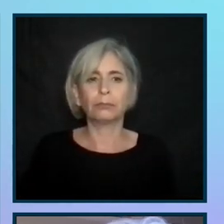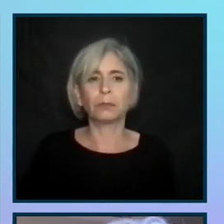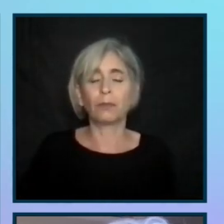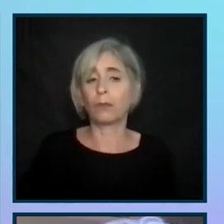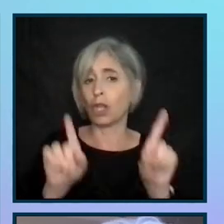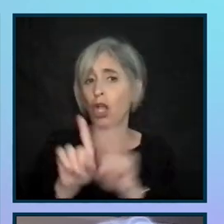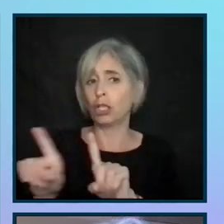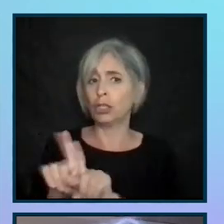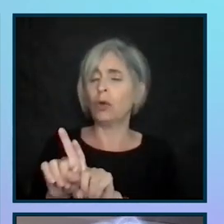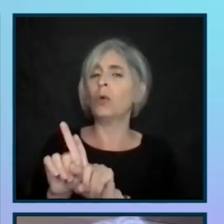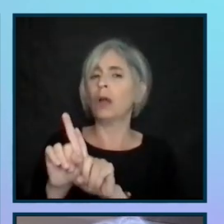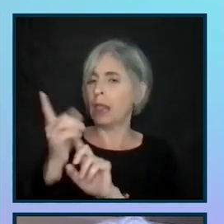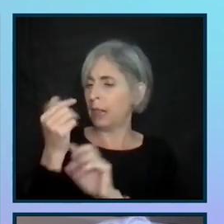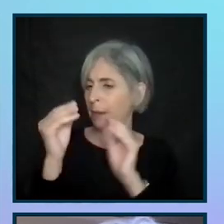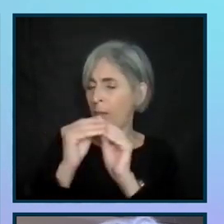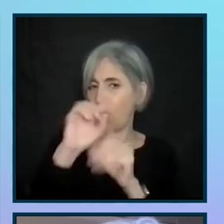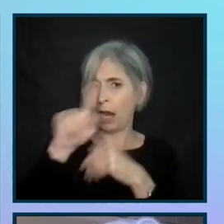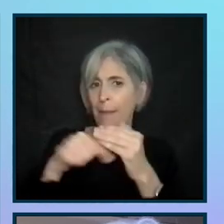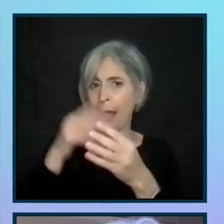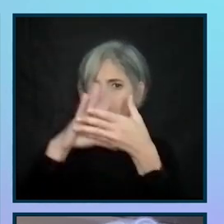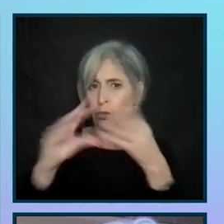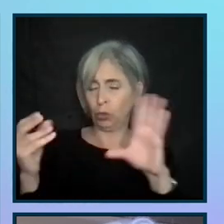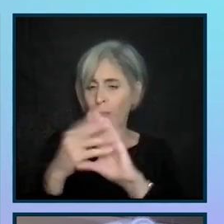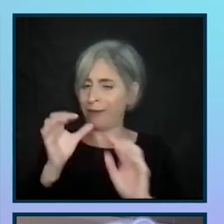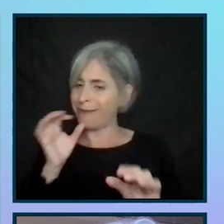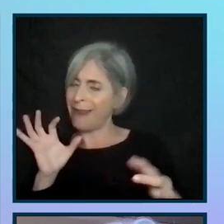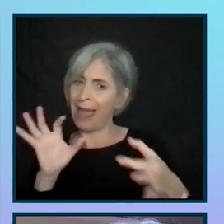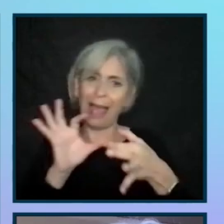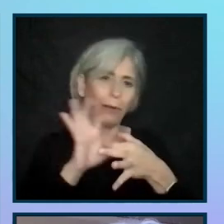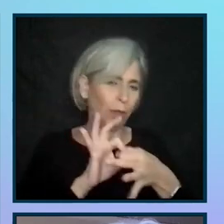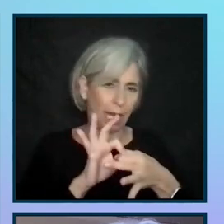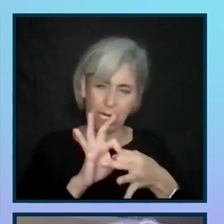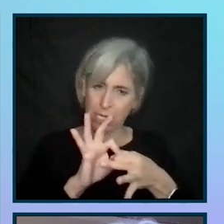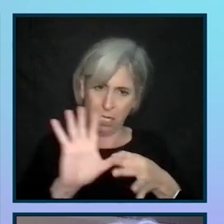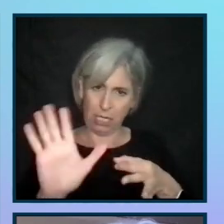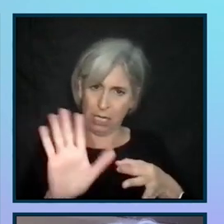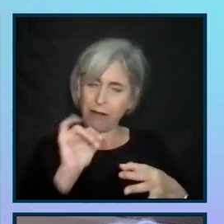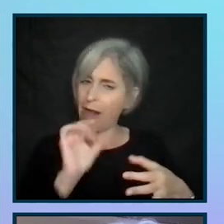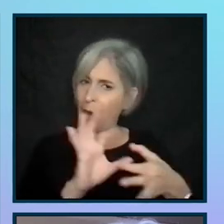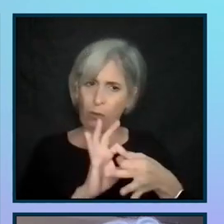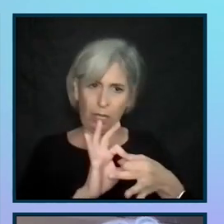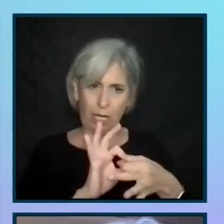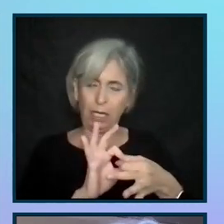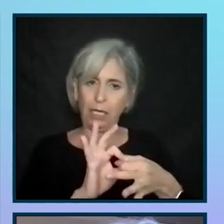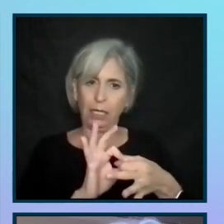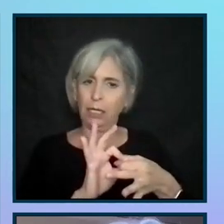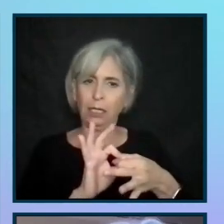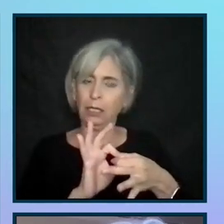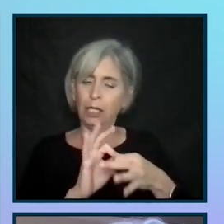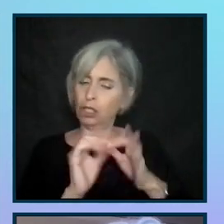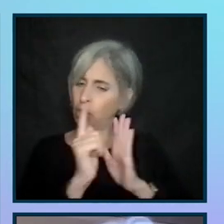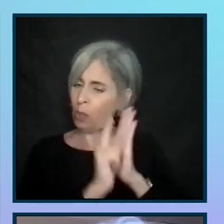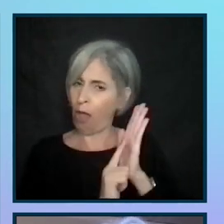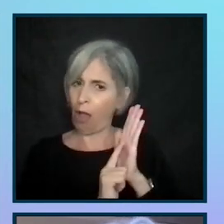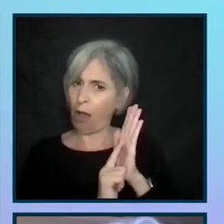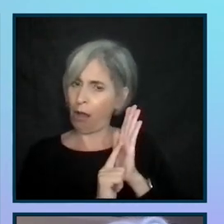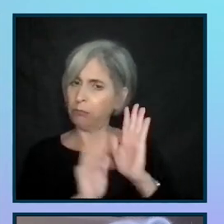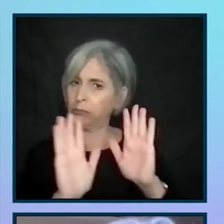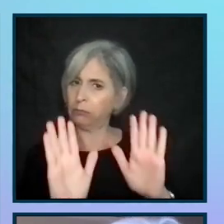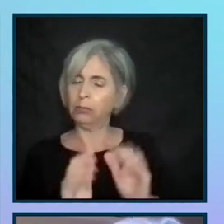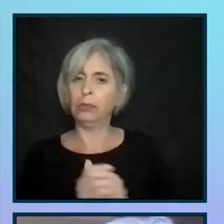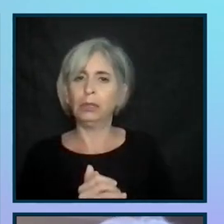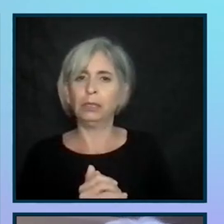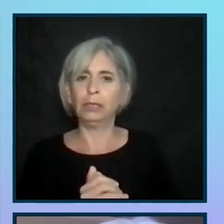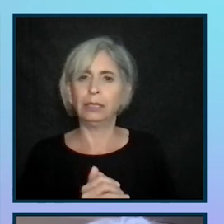And then just a couple of things about stories not related, not related to law. Sorry, I got,